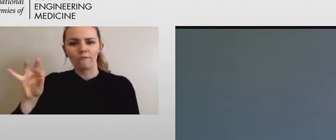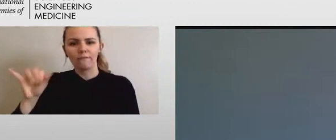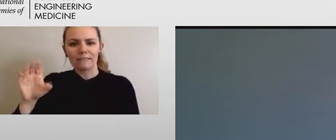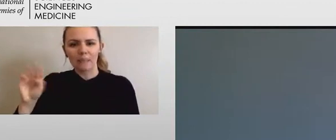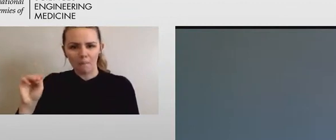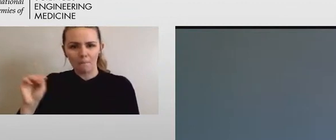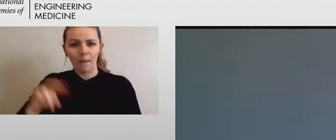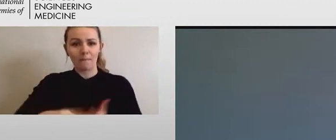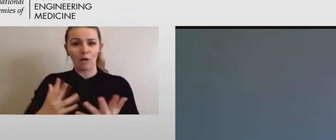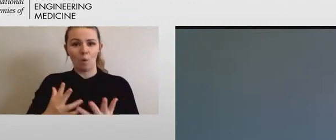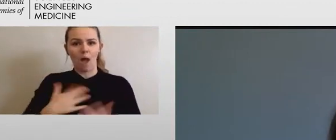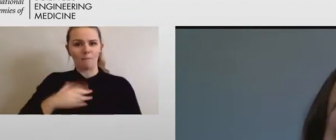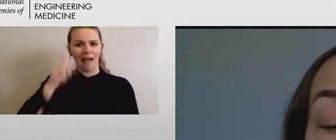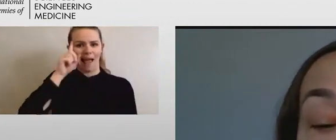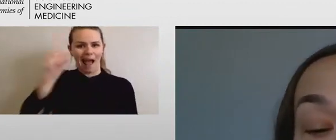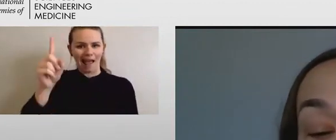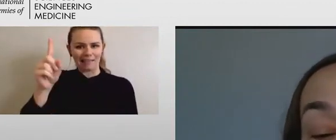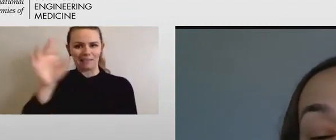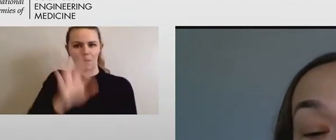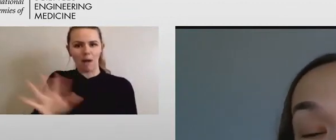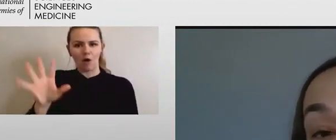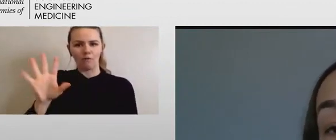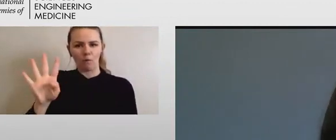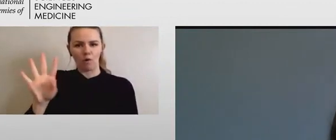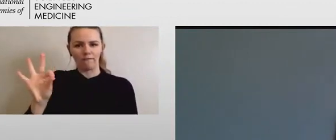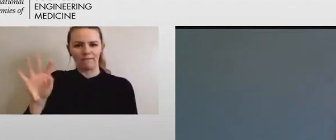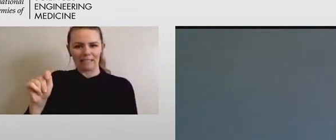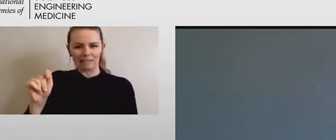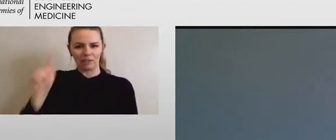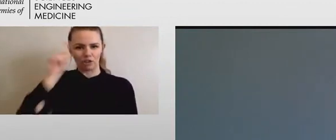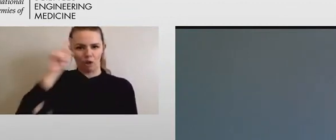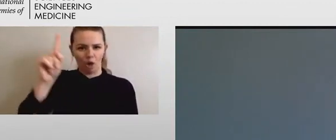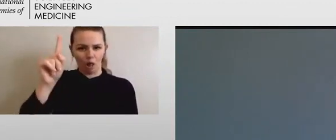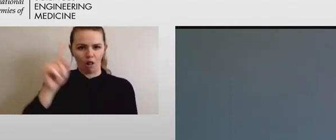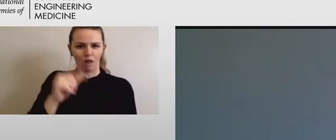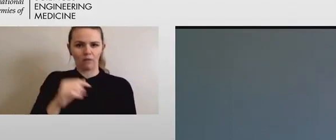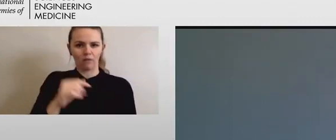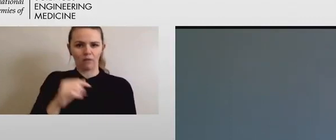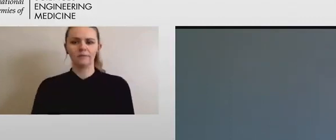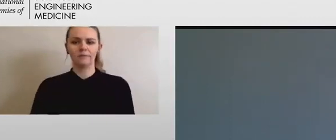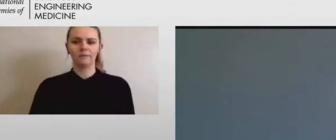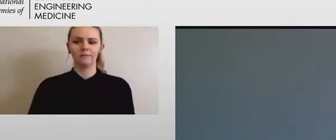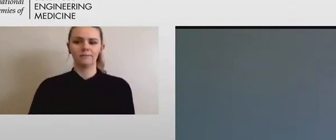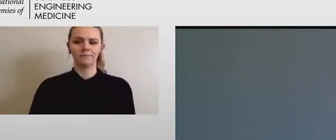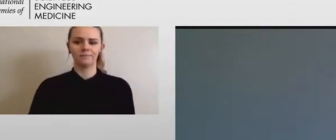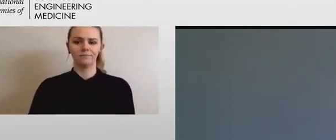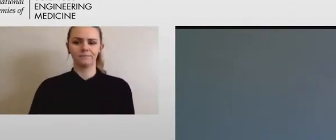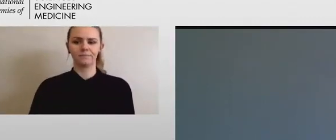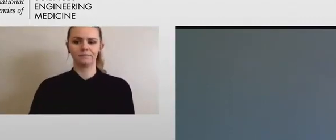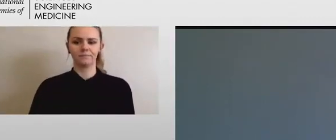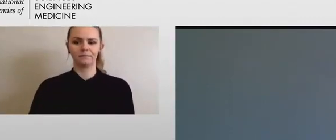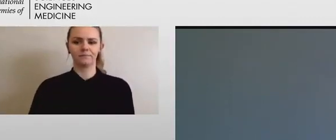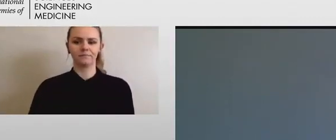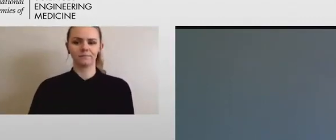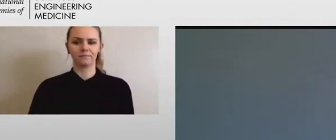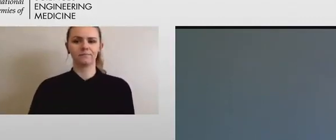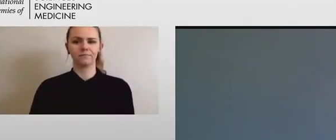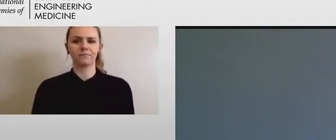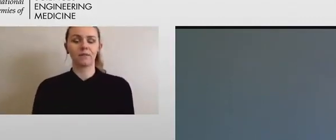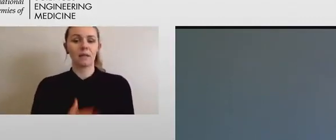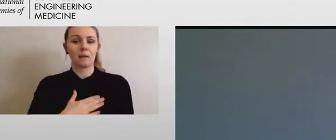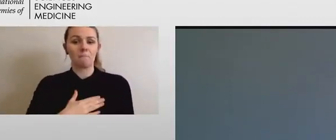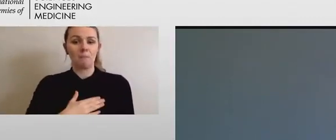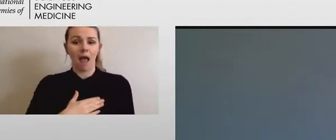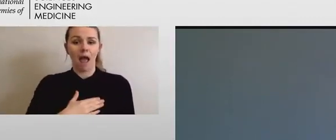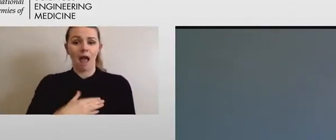My disability actually kind of sparked my interest in science because